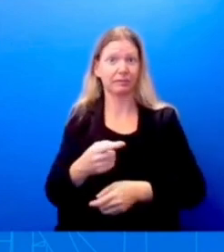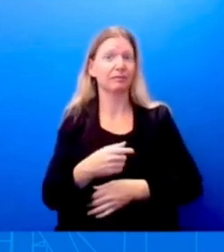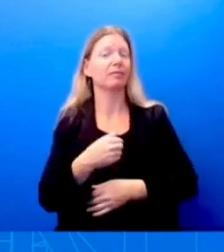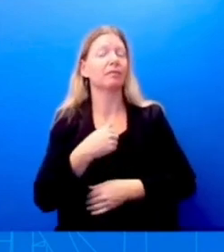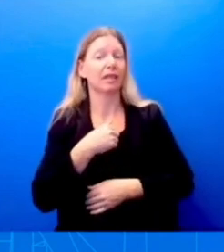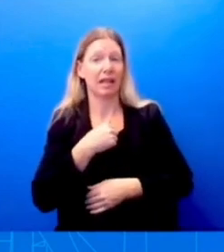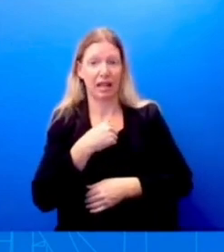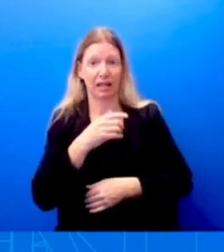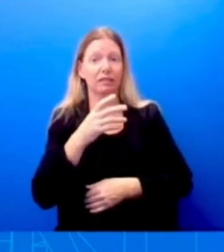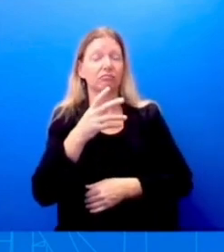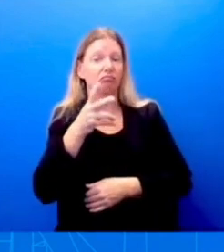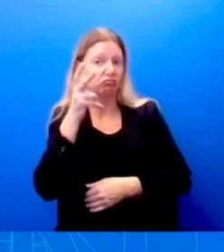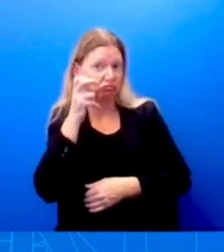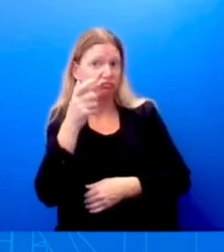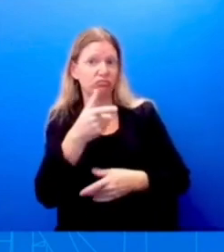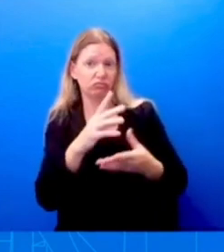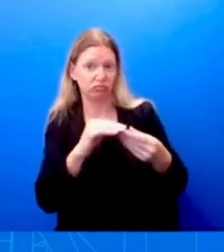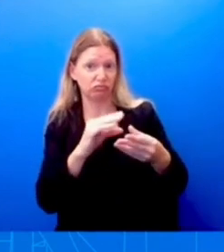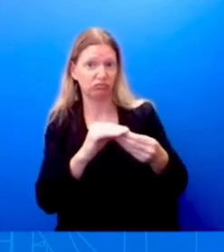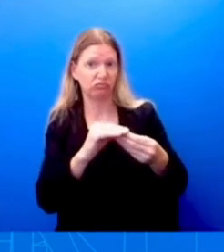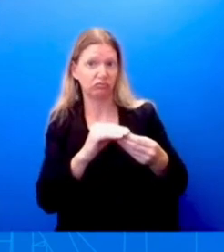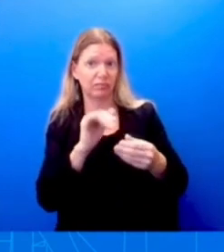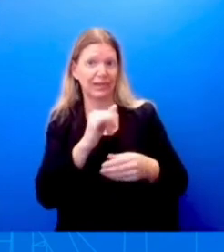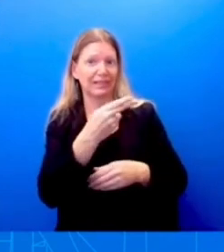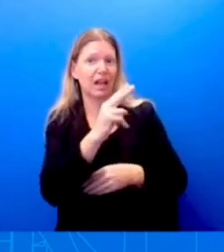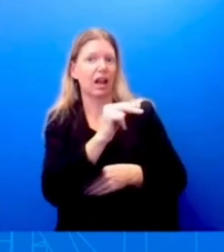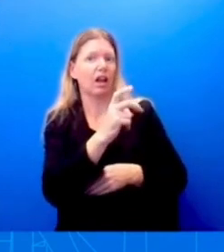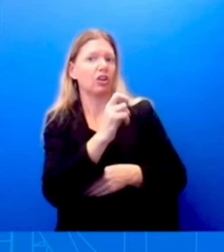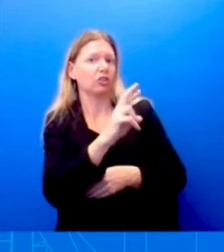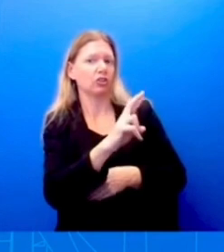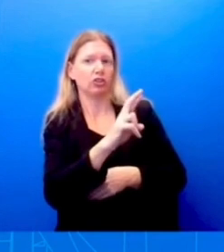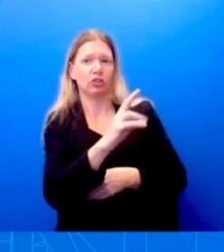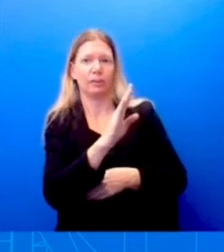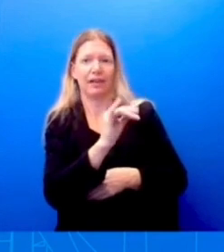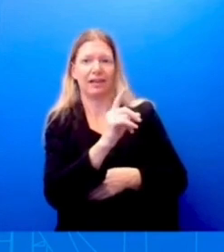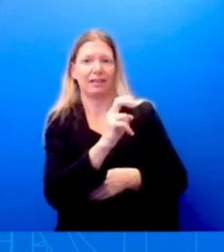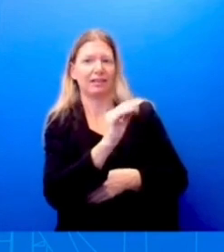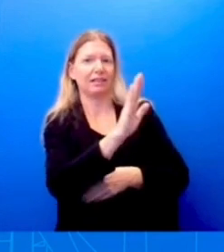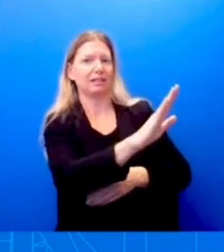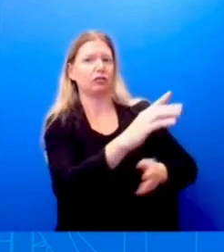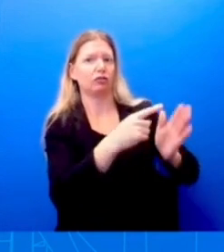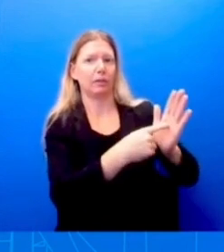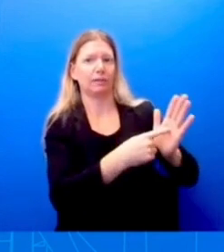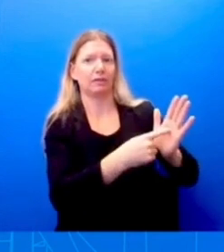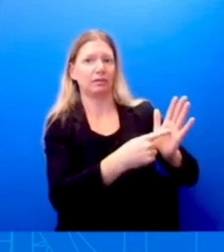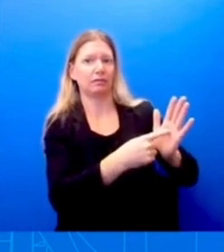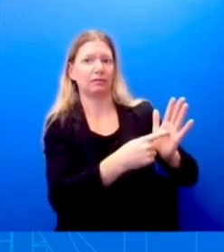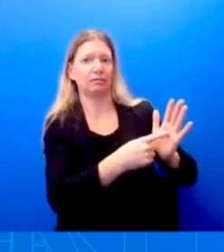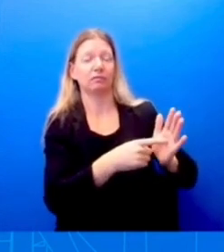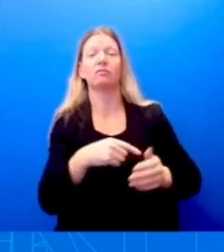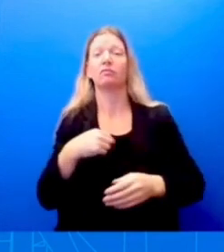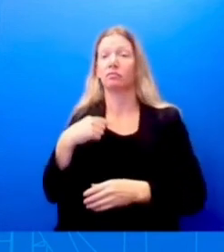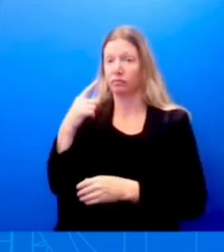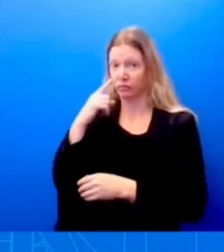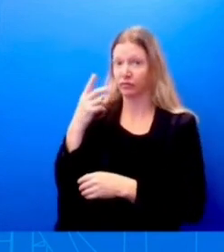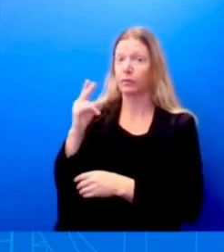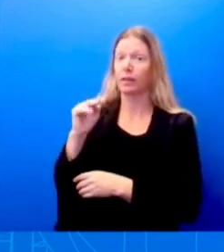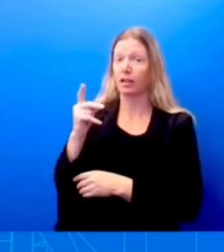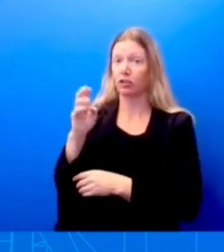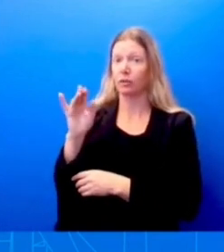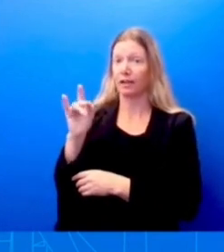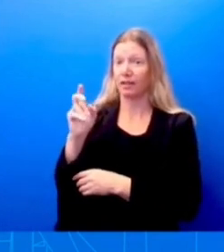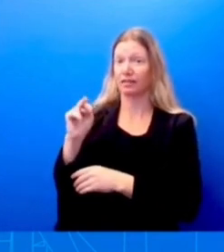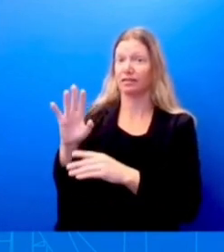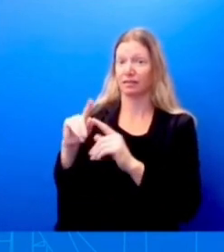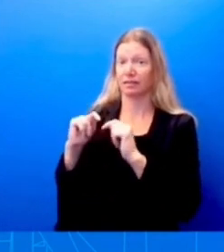Hunter Biden's representatives. But we know that from a Hunter Biden associate now that he sold the appearance of access to